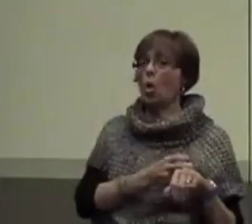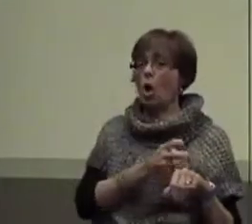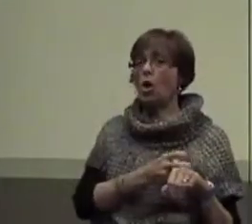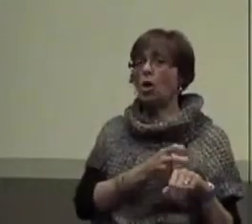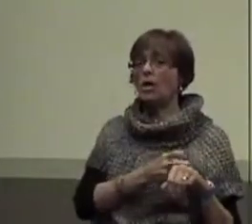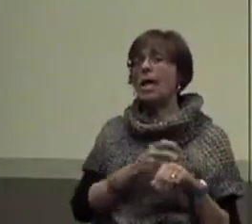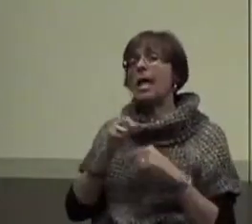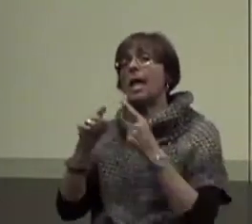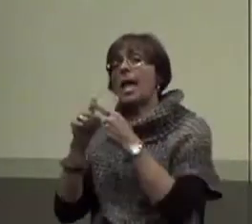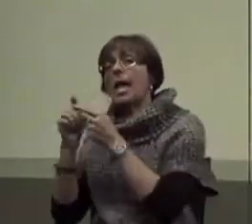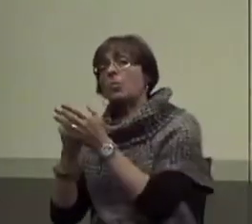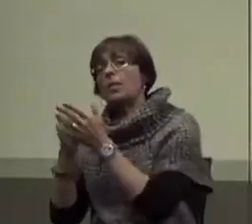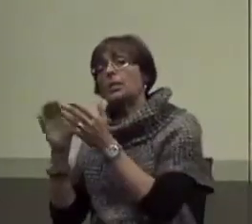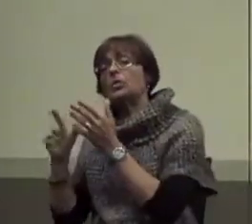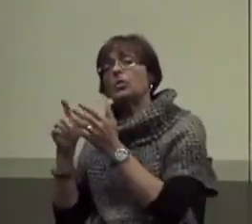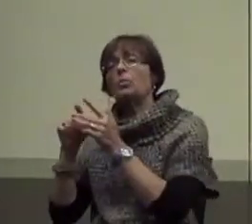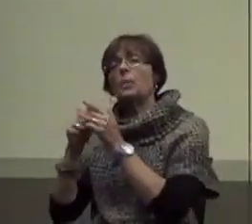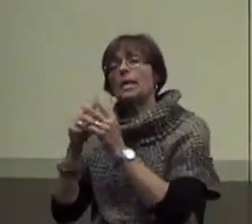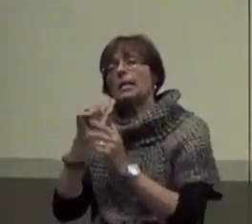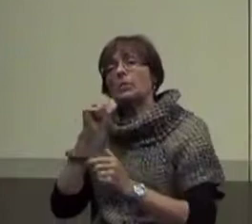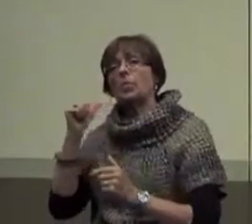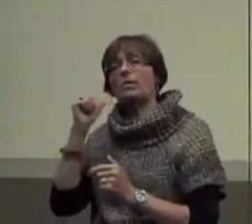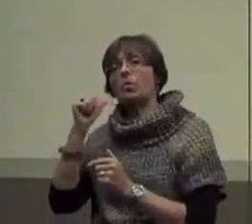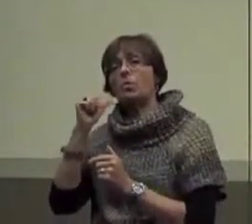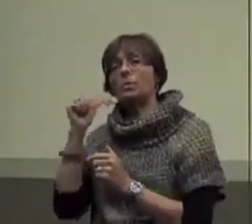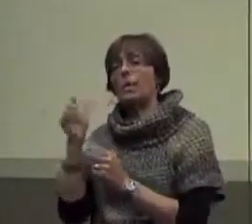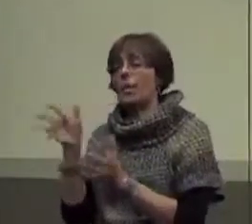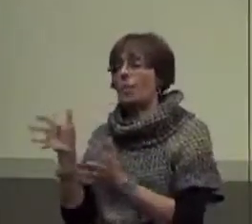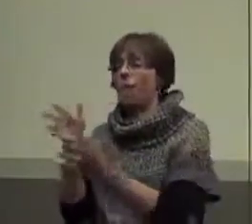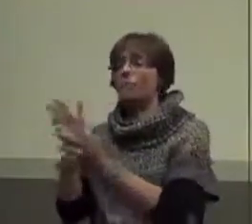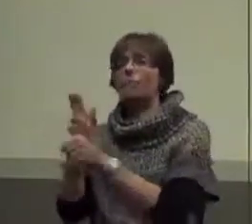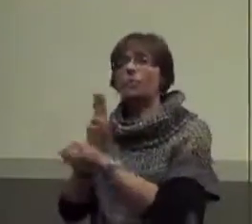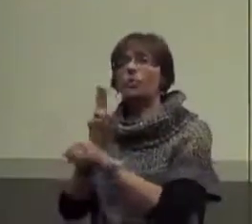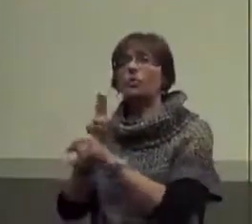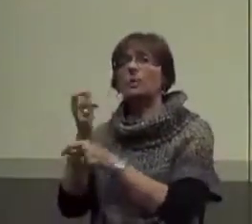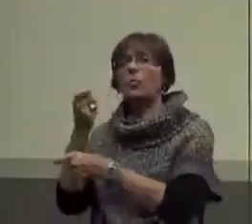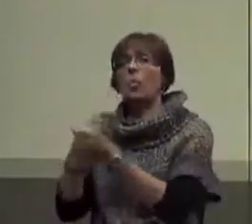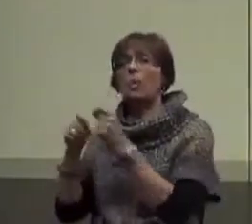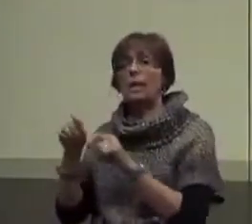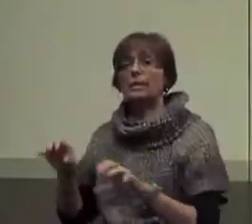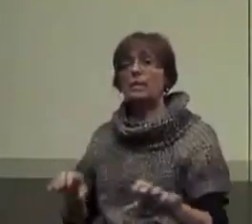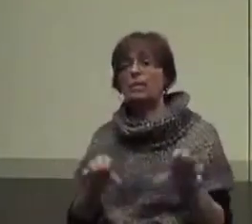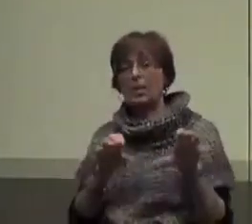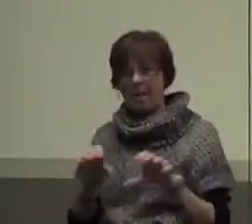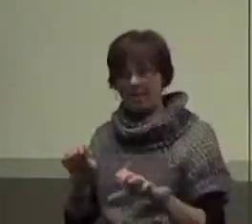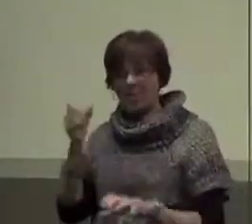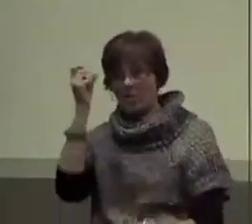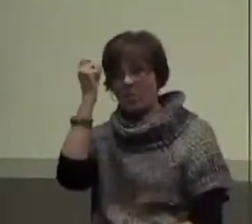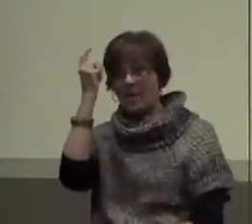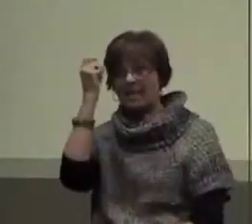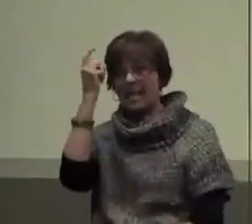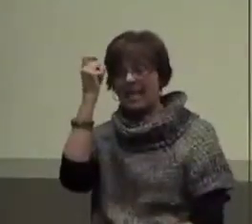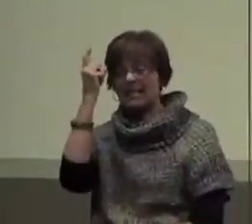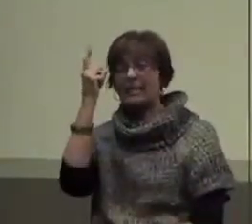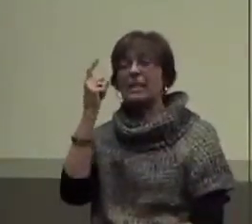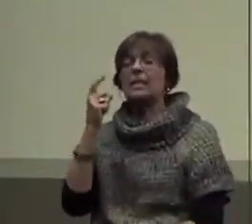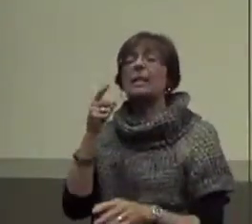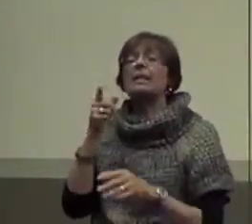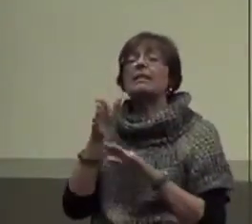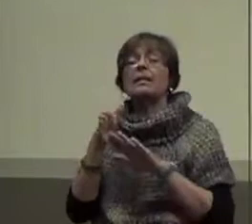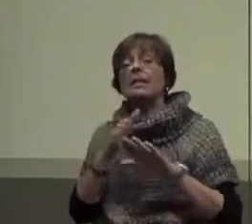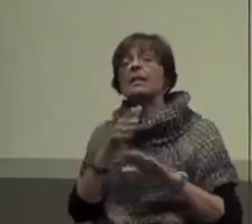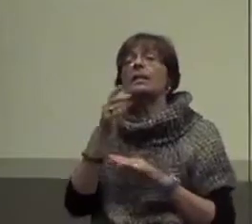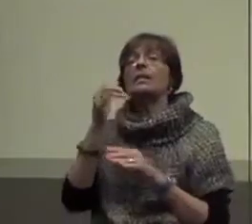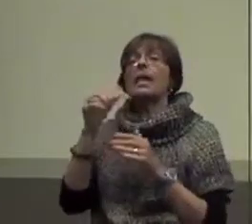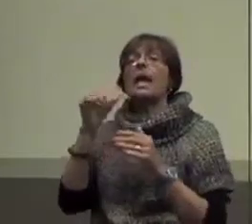when the student begins refusing, prompt them to use that replacement behavior. Make sense? Good. Now that you've done that one, let's turn over